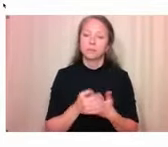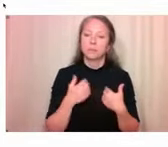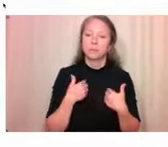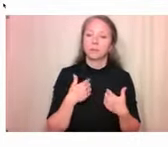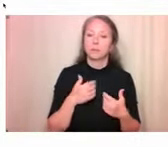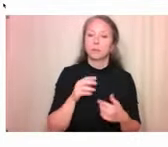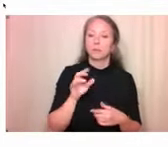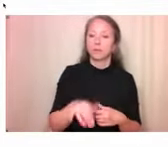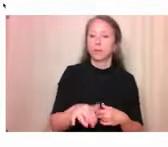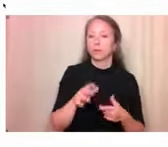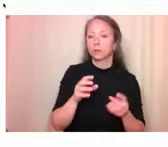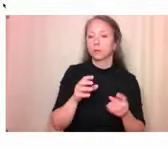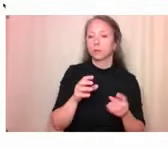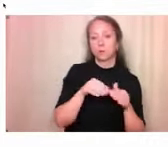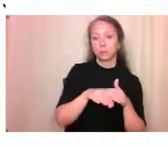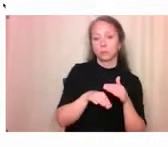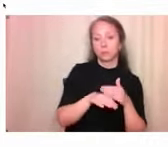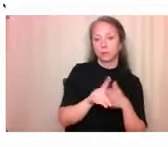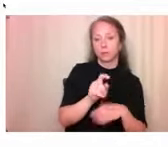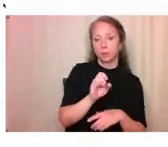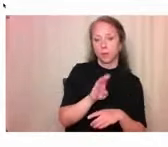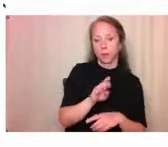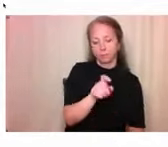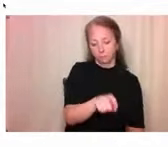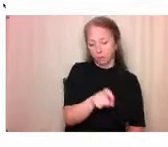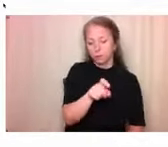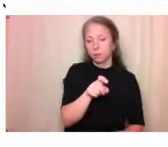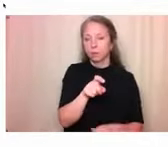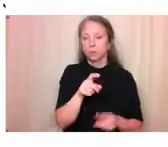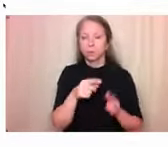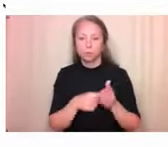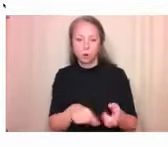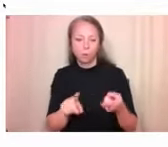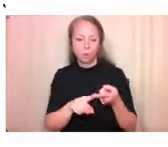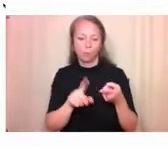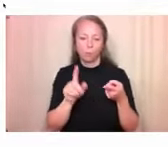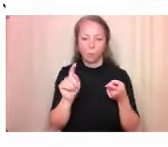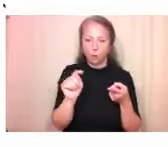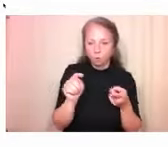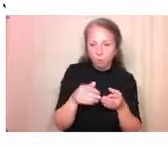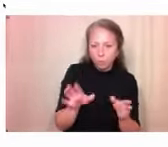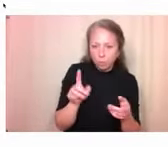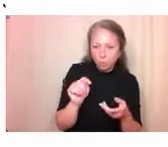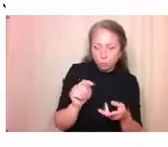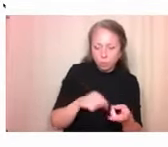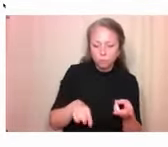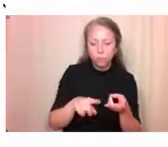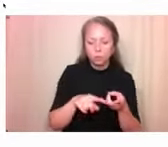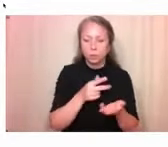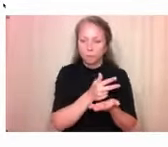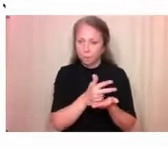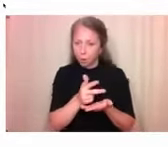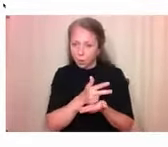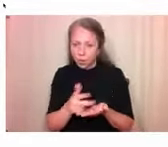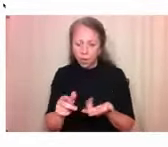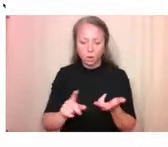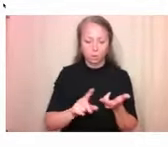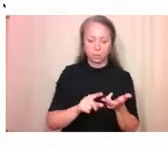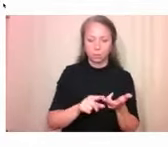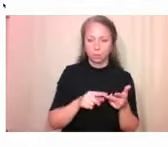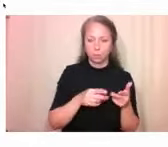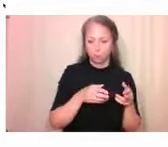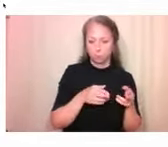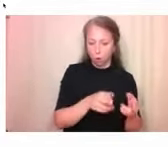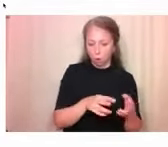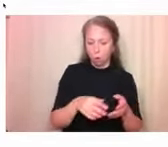And it shows the location of public washrooms, accessible street parking, and road and sidewalk closures. This data